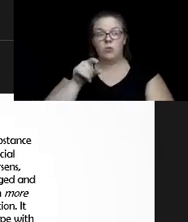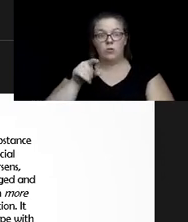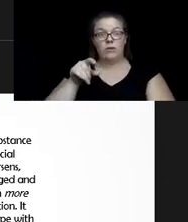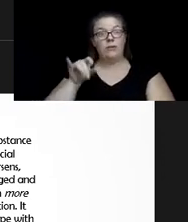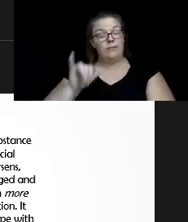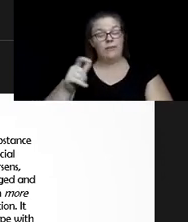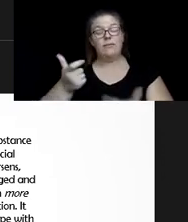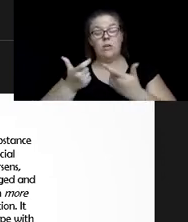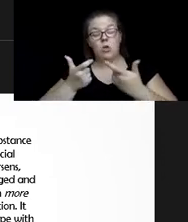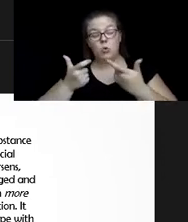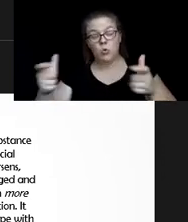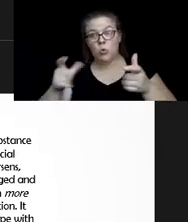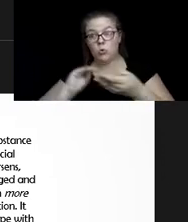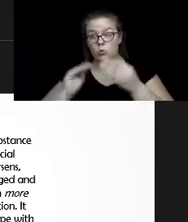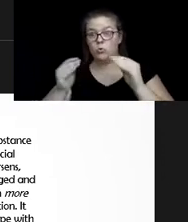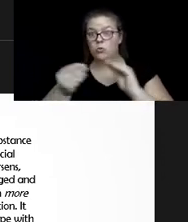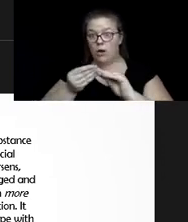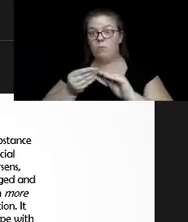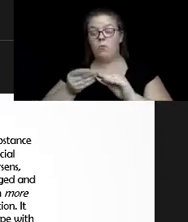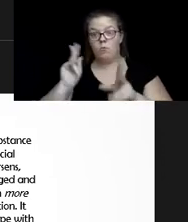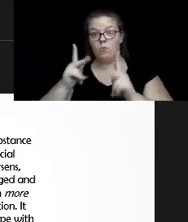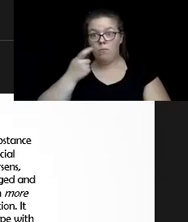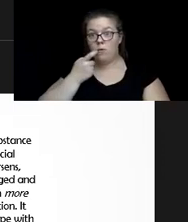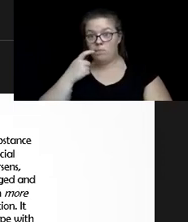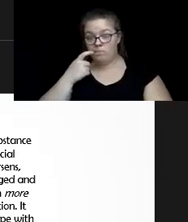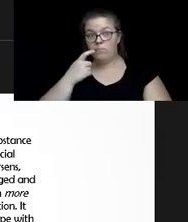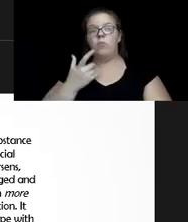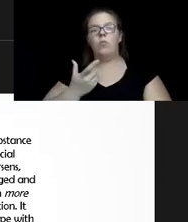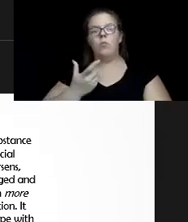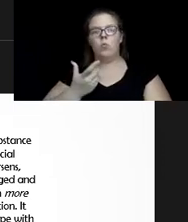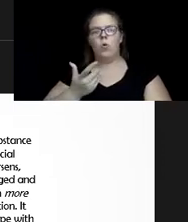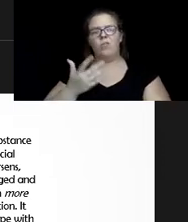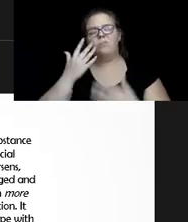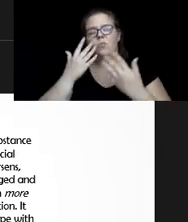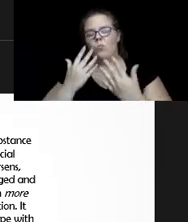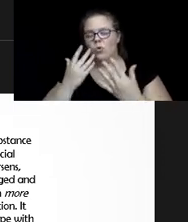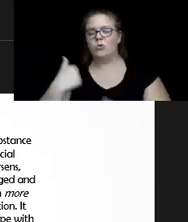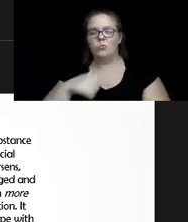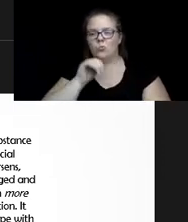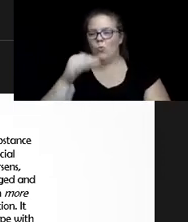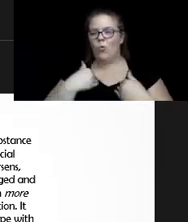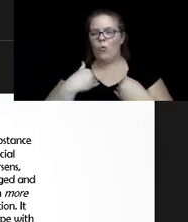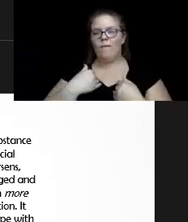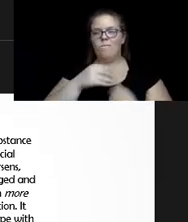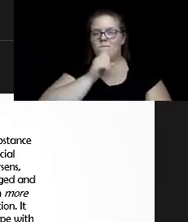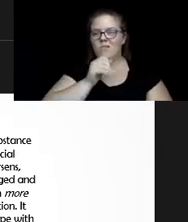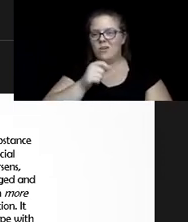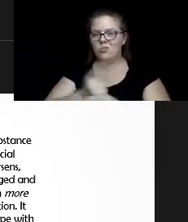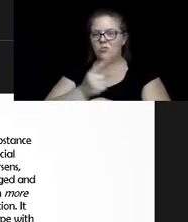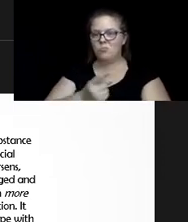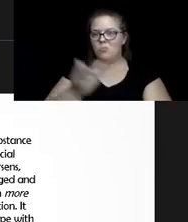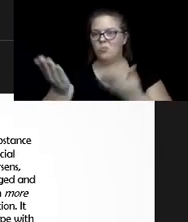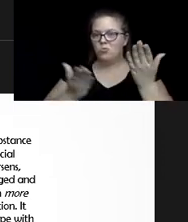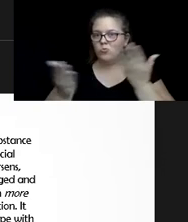number. So unfortunately for us, we do not have age-appropriate services